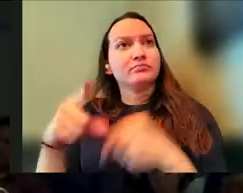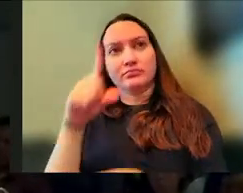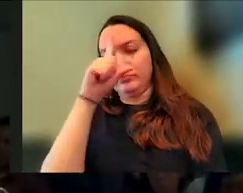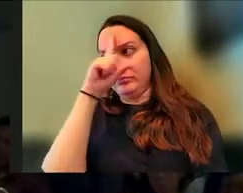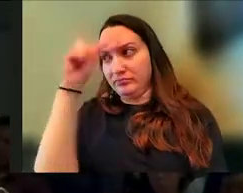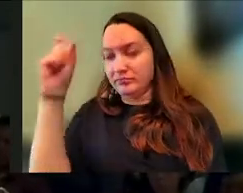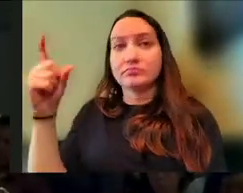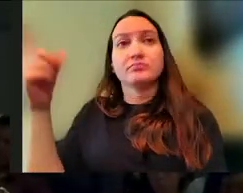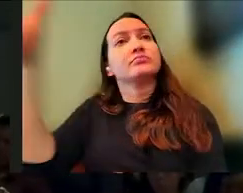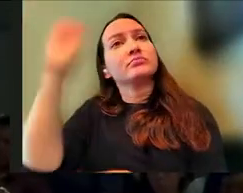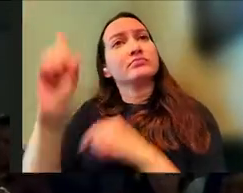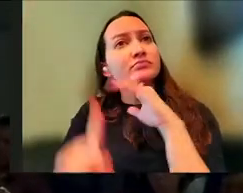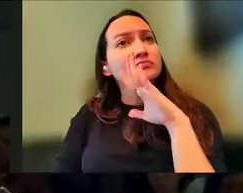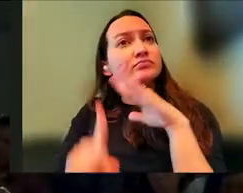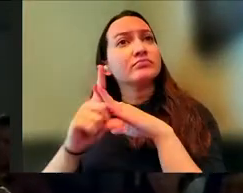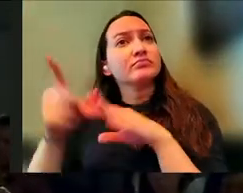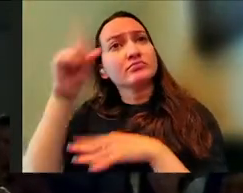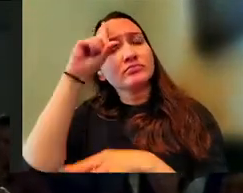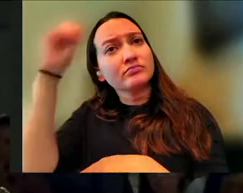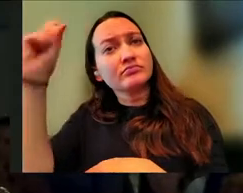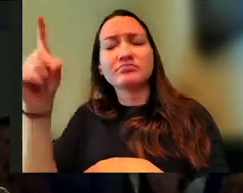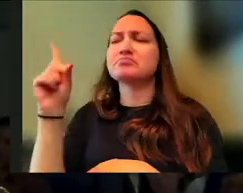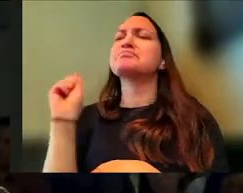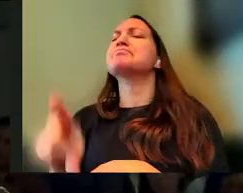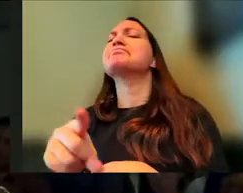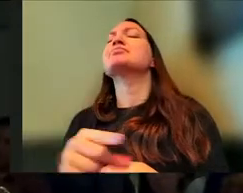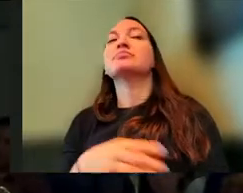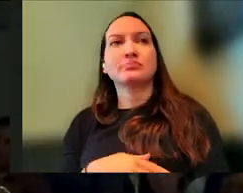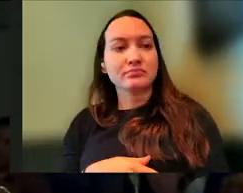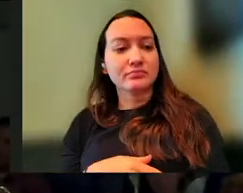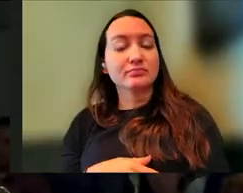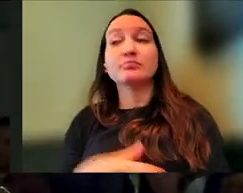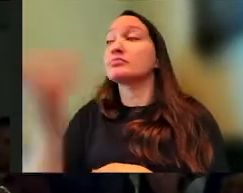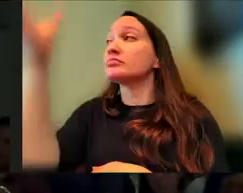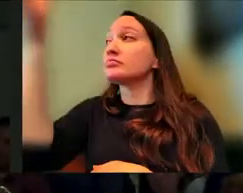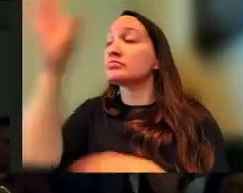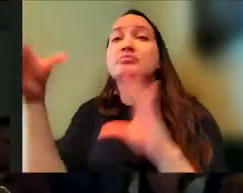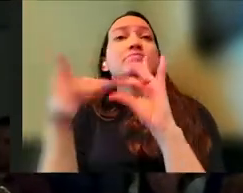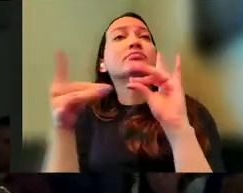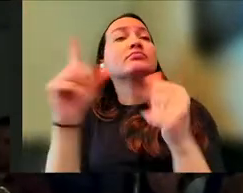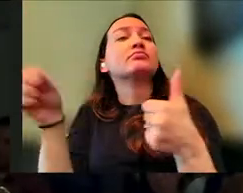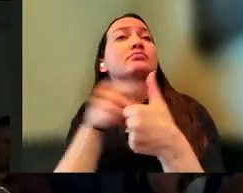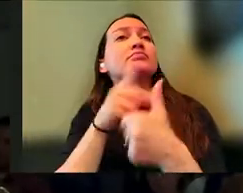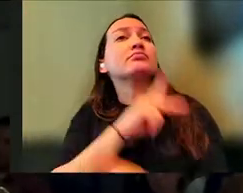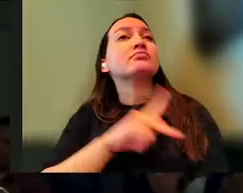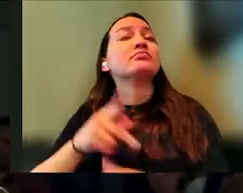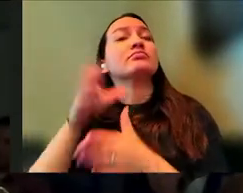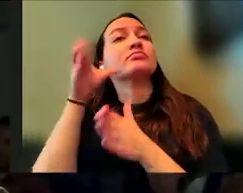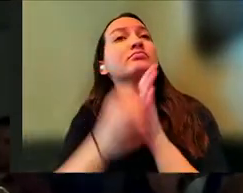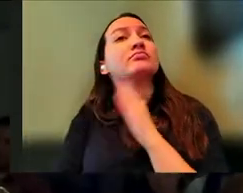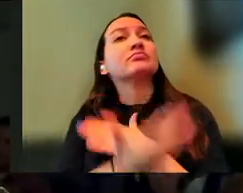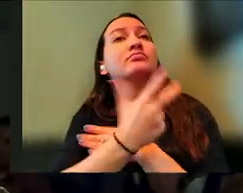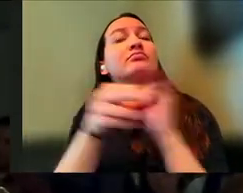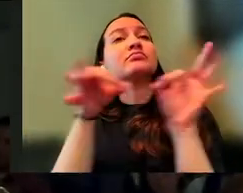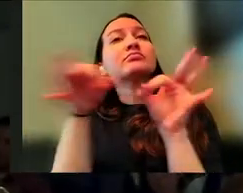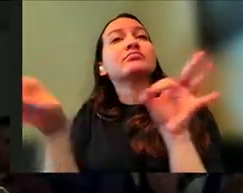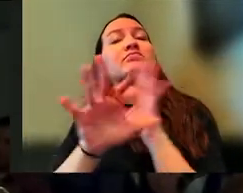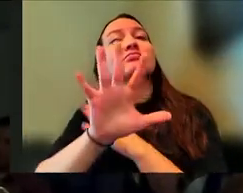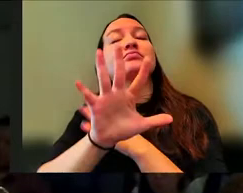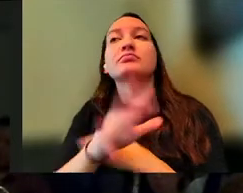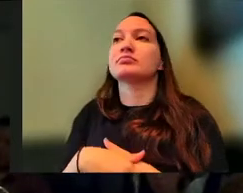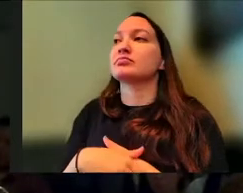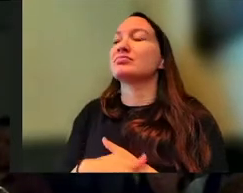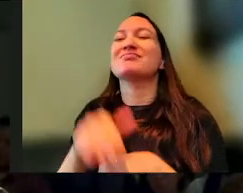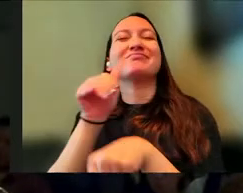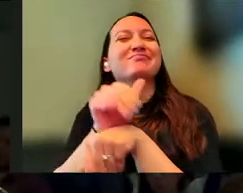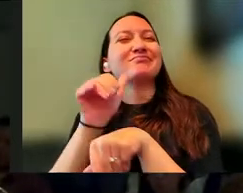comes to him in a dream and asks him a question. Here is what God says to him. 1 Kings 3, verse 5 says, that night the